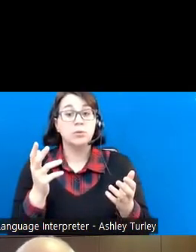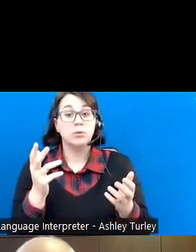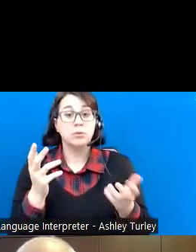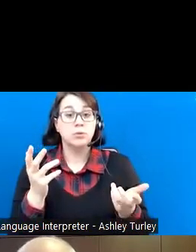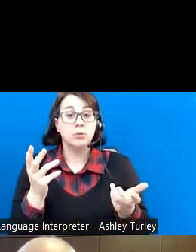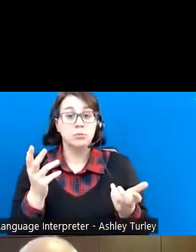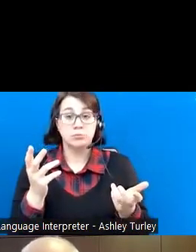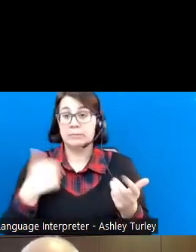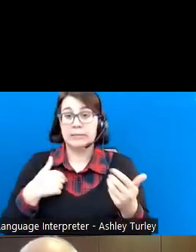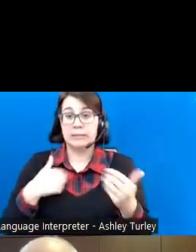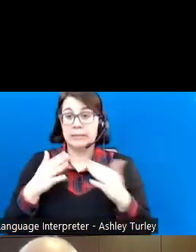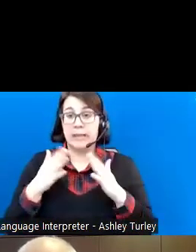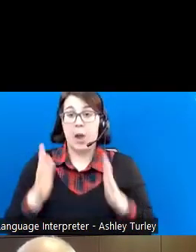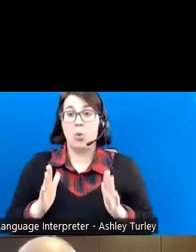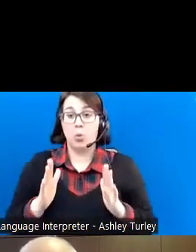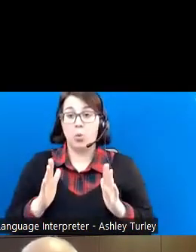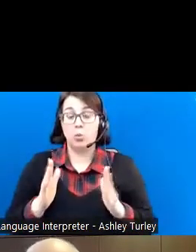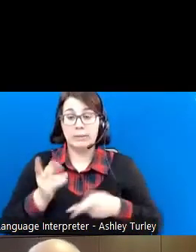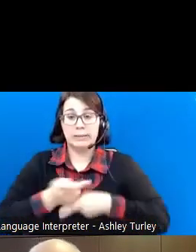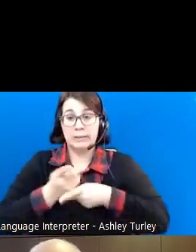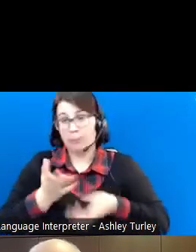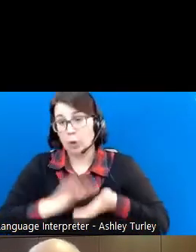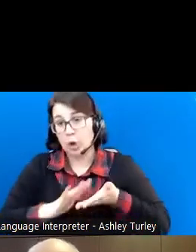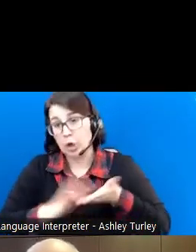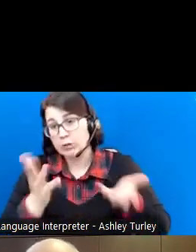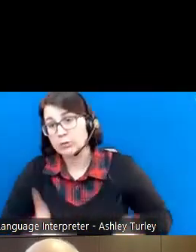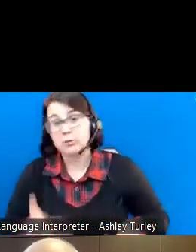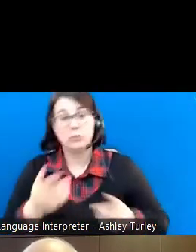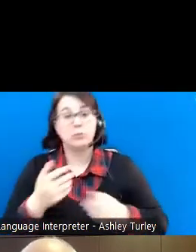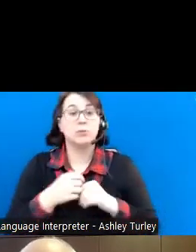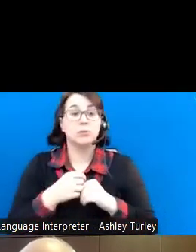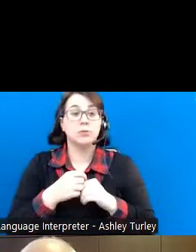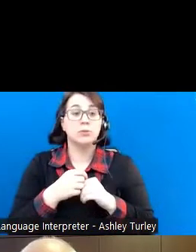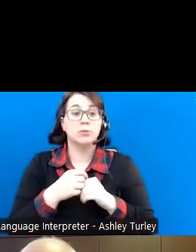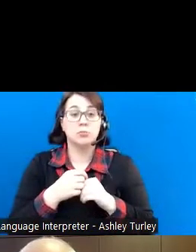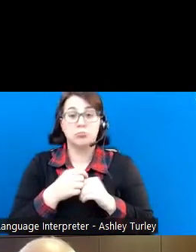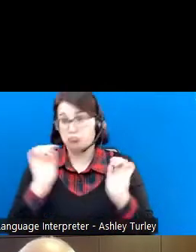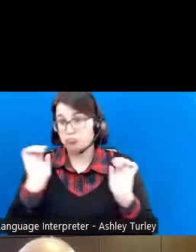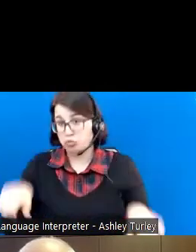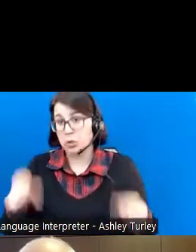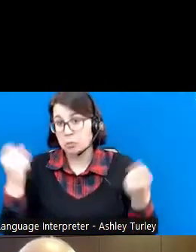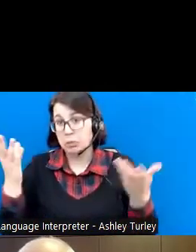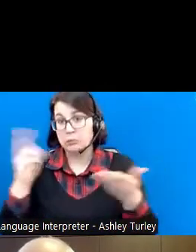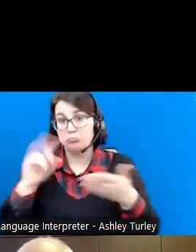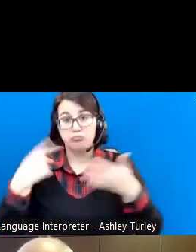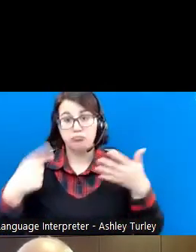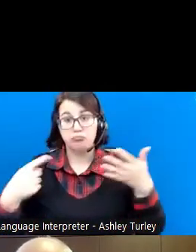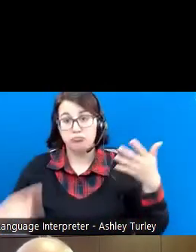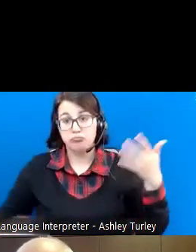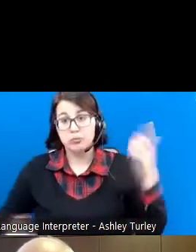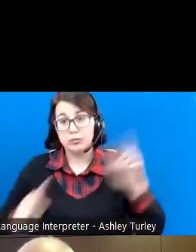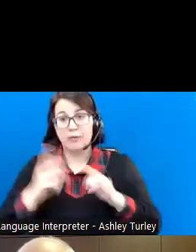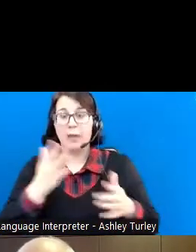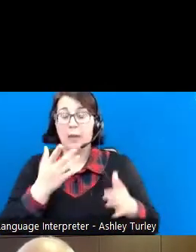keeper. Or it could be any number of things, but it has some sense of